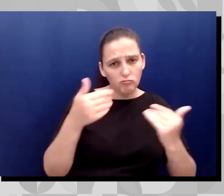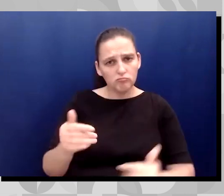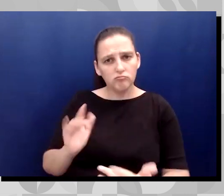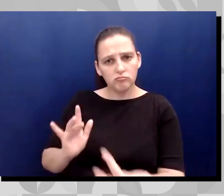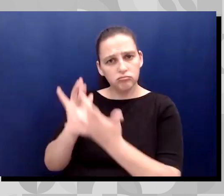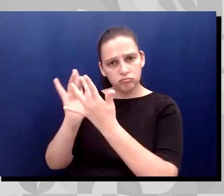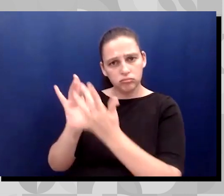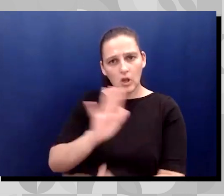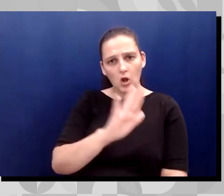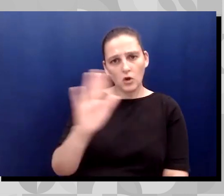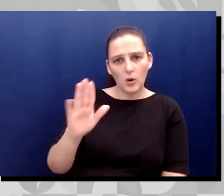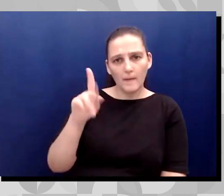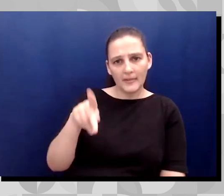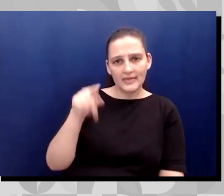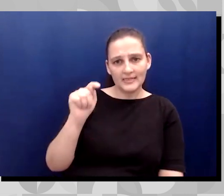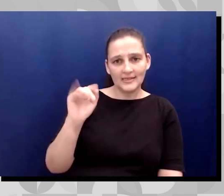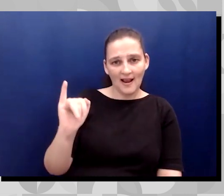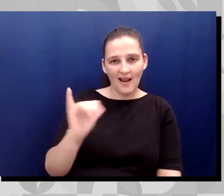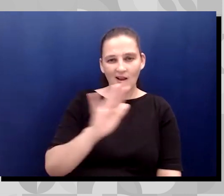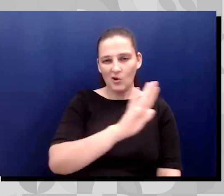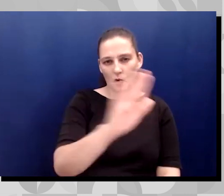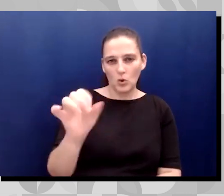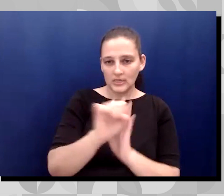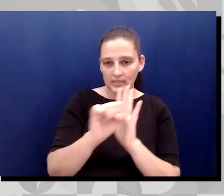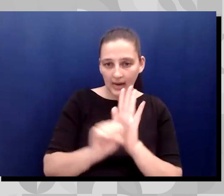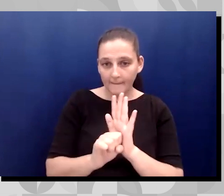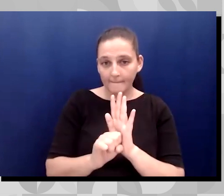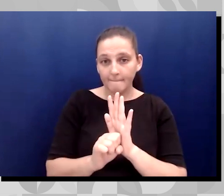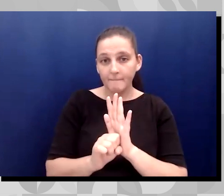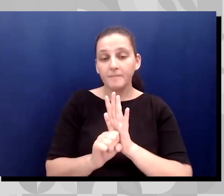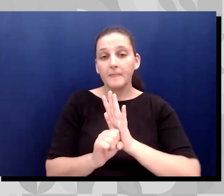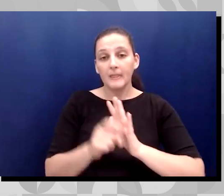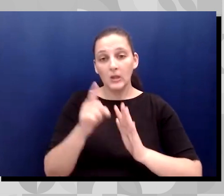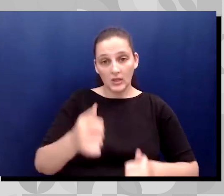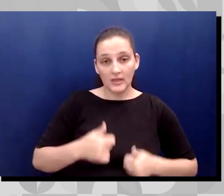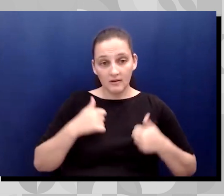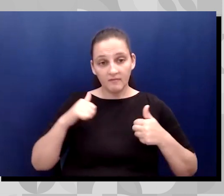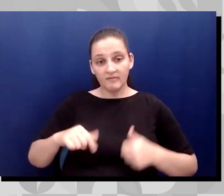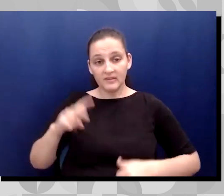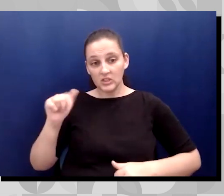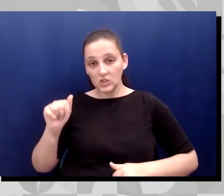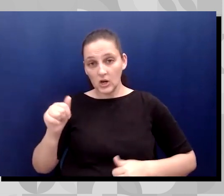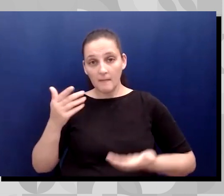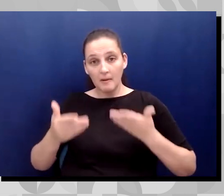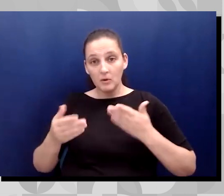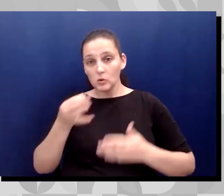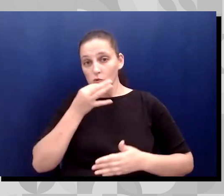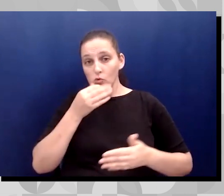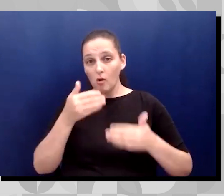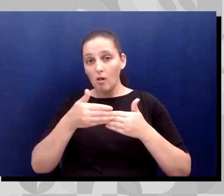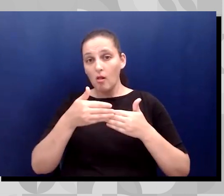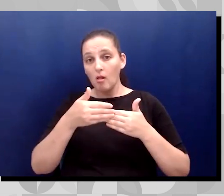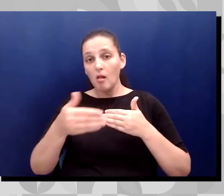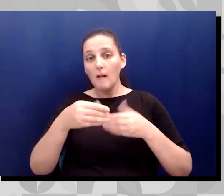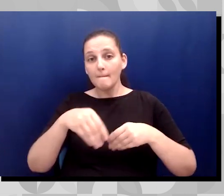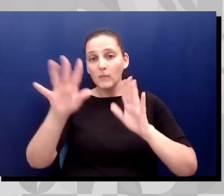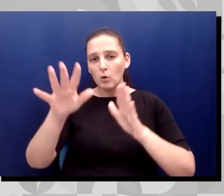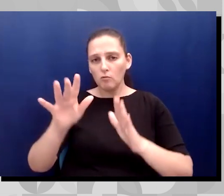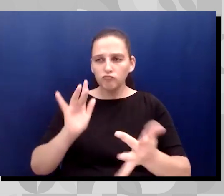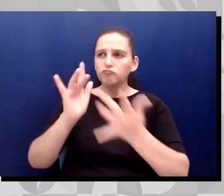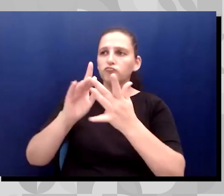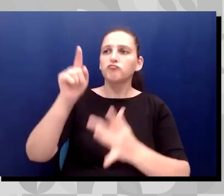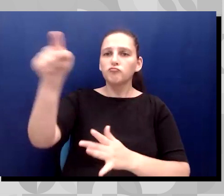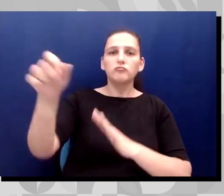in their own state. If they're living in Virginia, but they're moving to a different state, they can do the same. And so we are here to connect with families